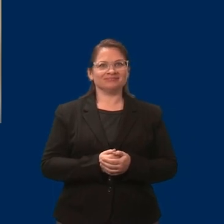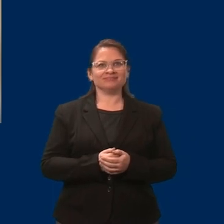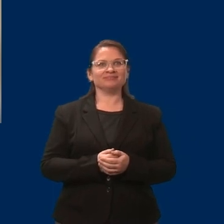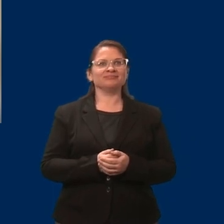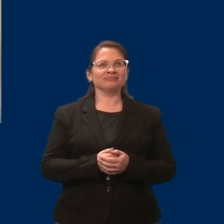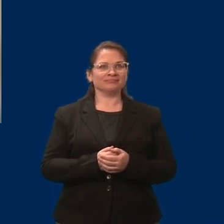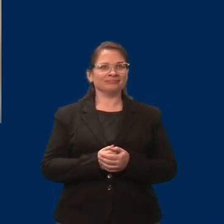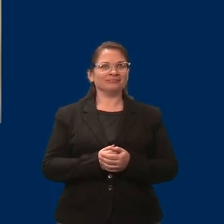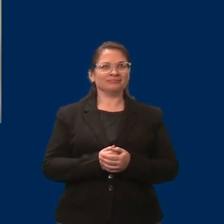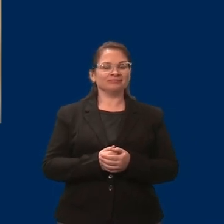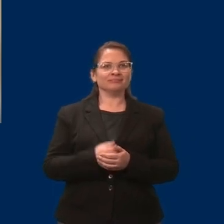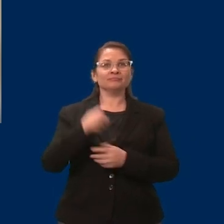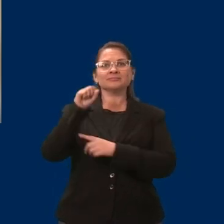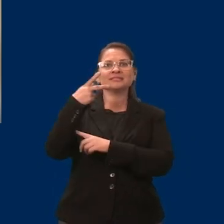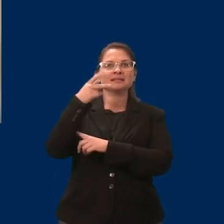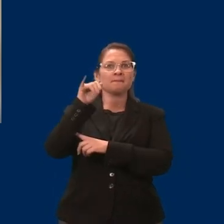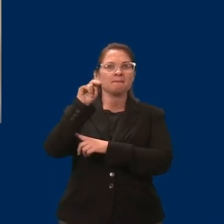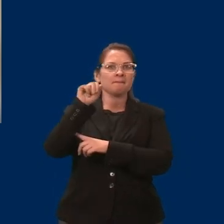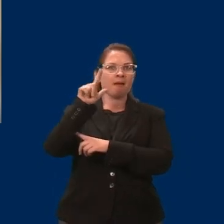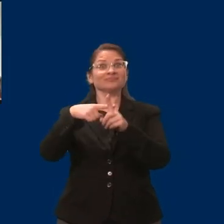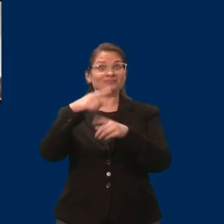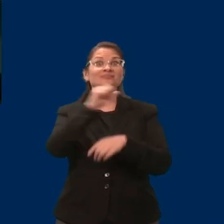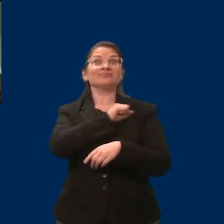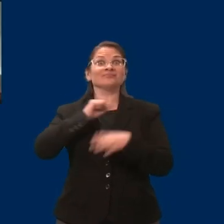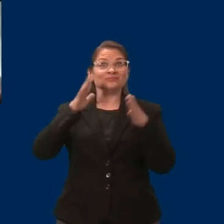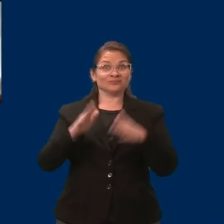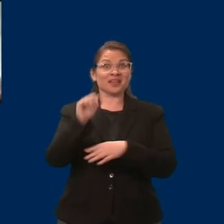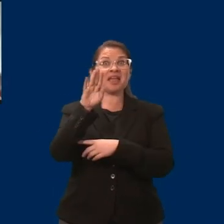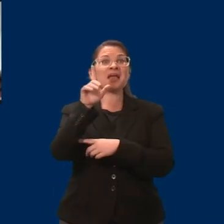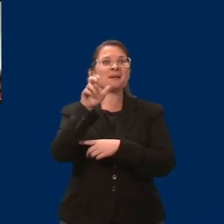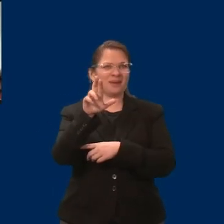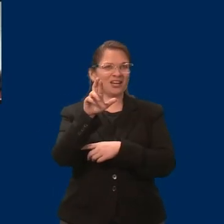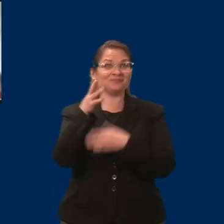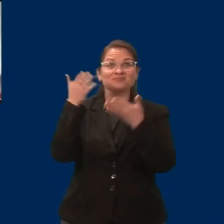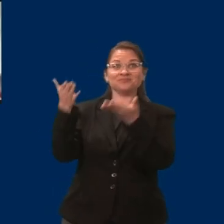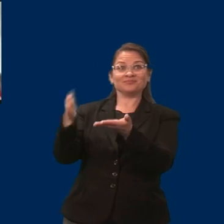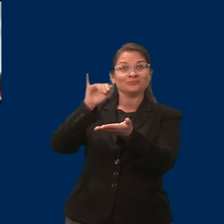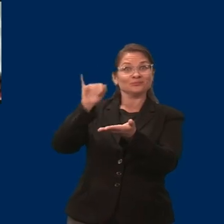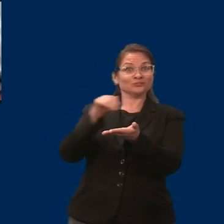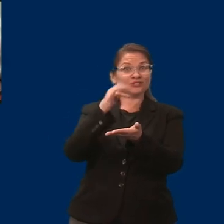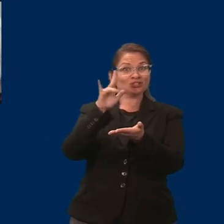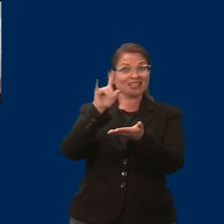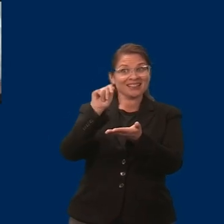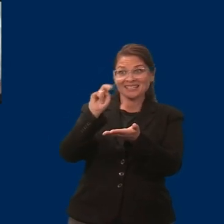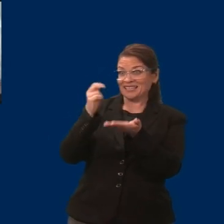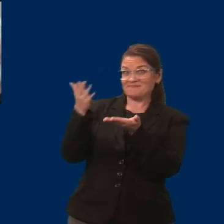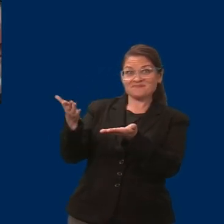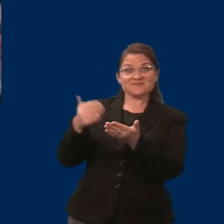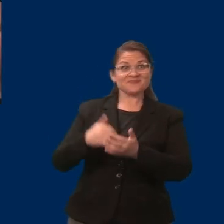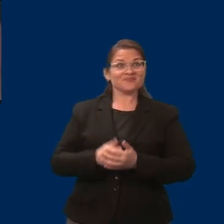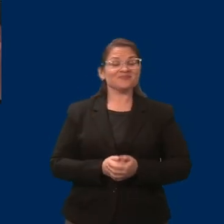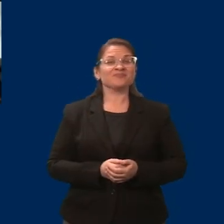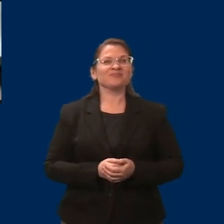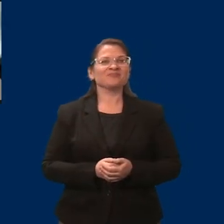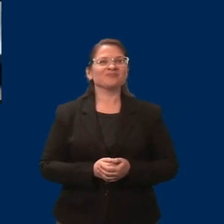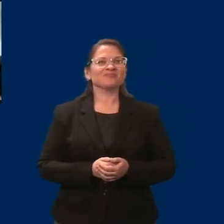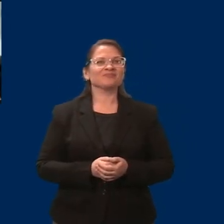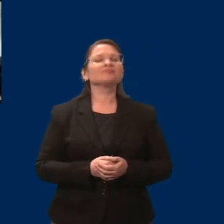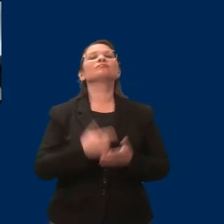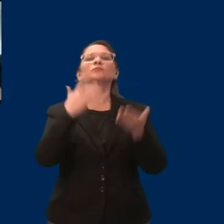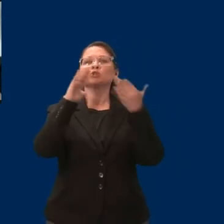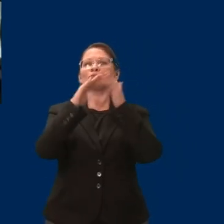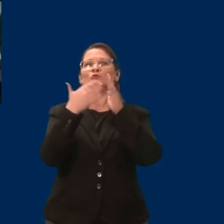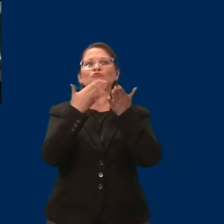27 and a half years ago. Good afternoon, everyone. I'm Jillian Nelson. I am the Community Resource and Policy